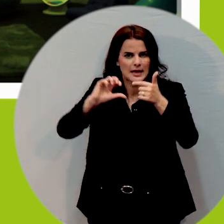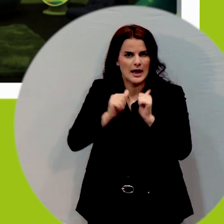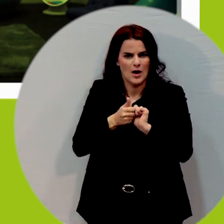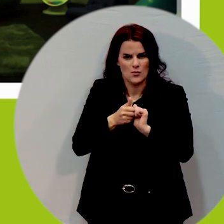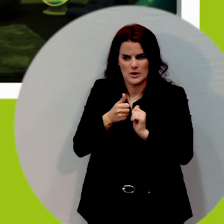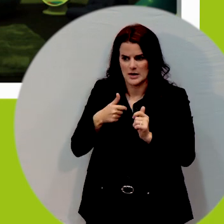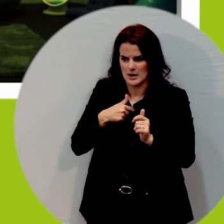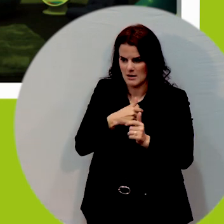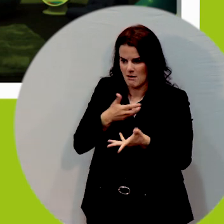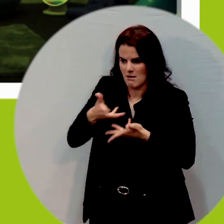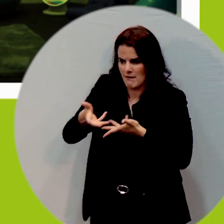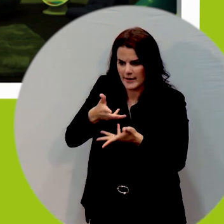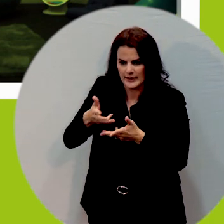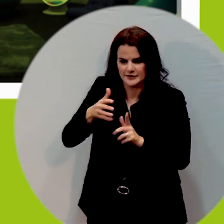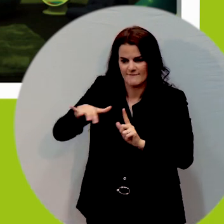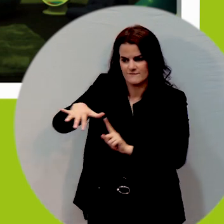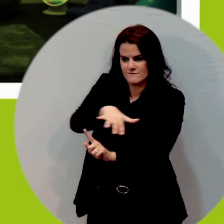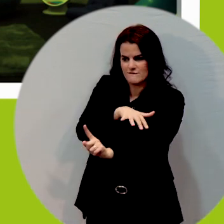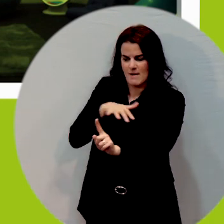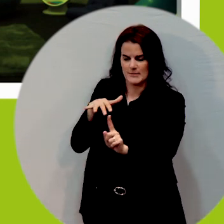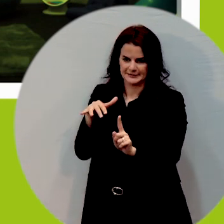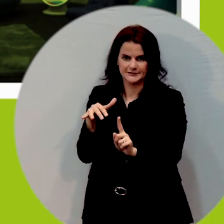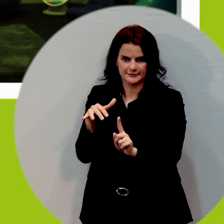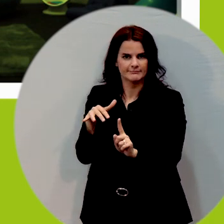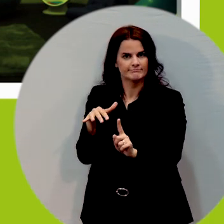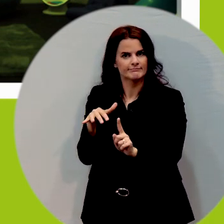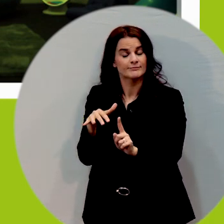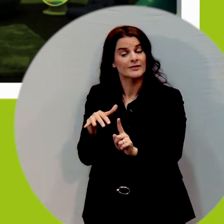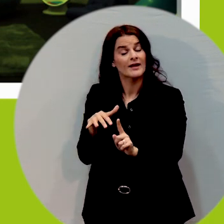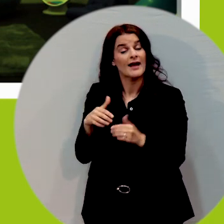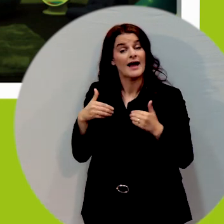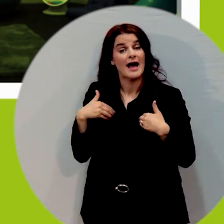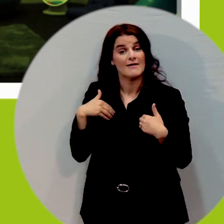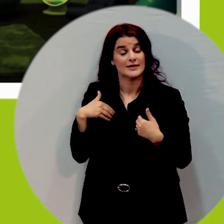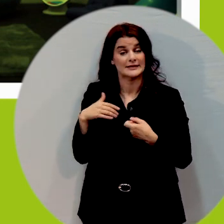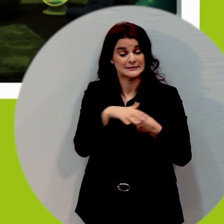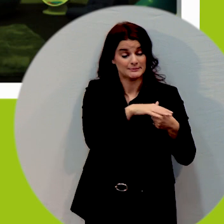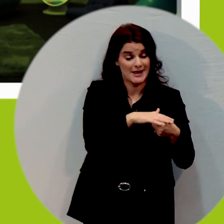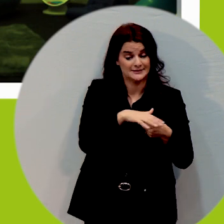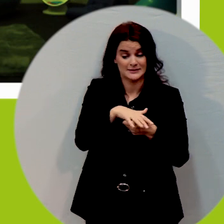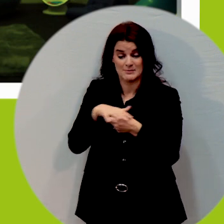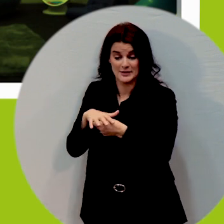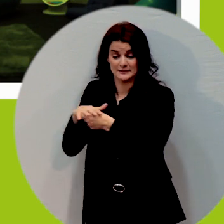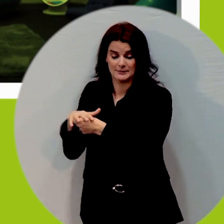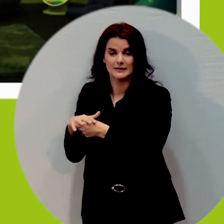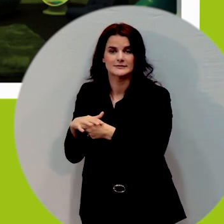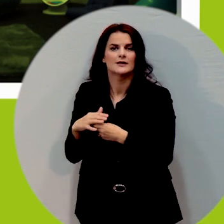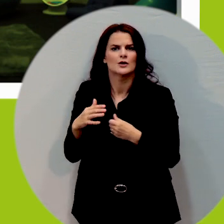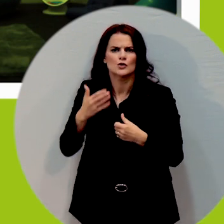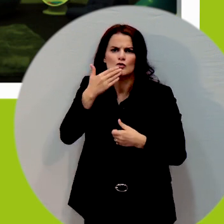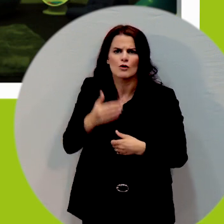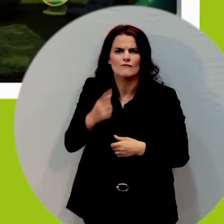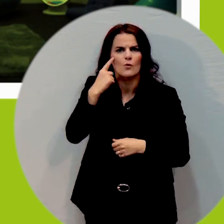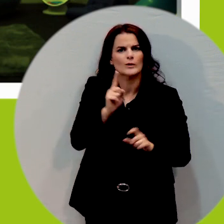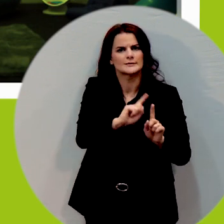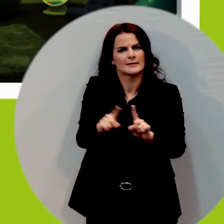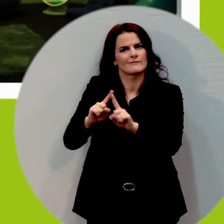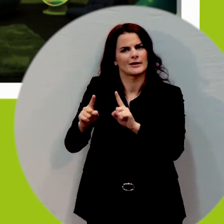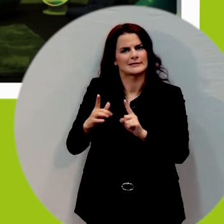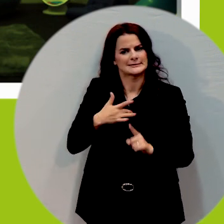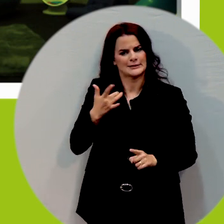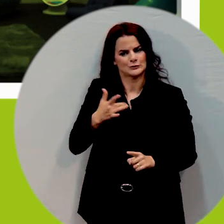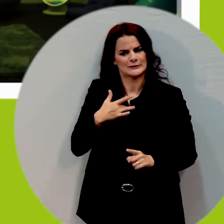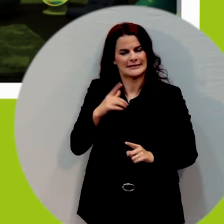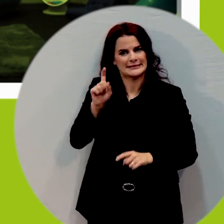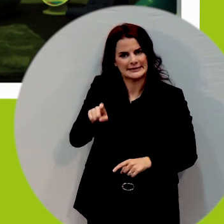this that appeal to different kinds of sensory needs whether it's visual or sound or tactile